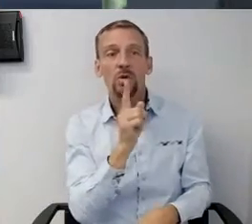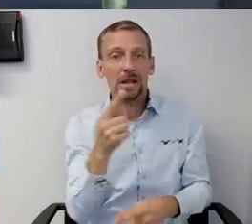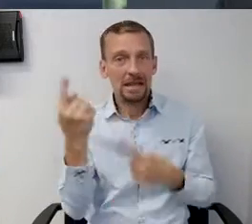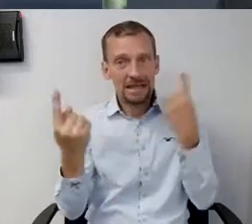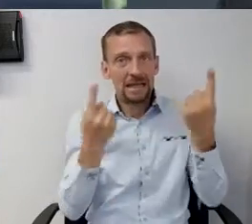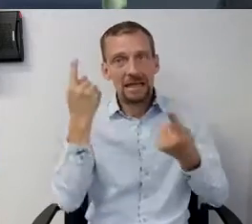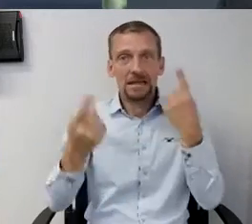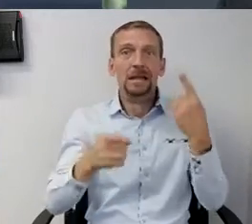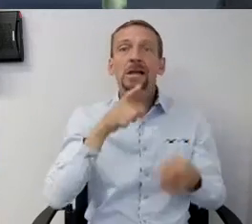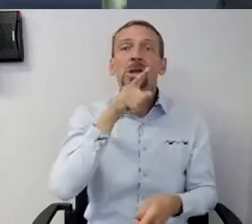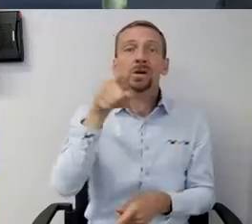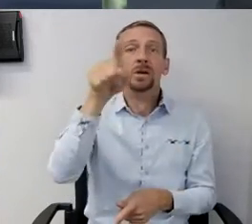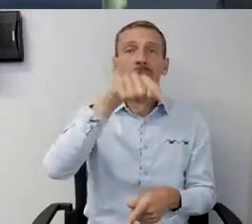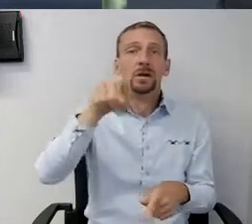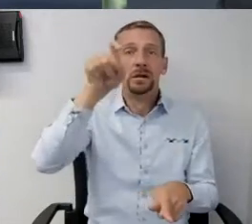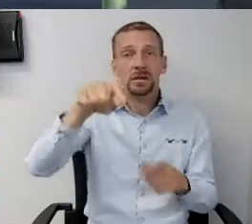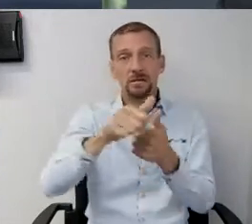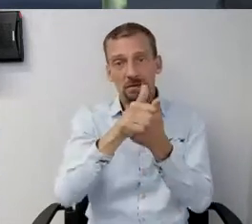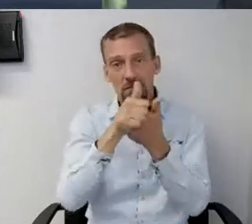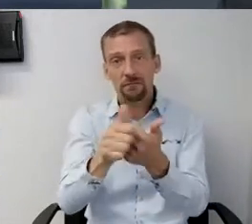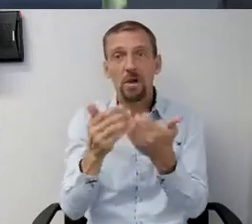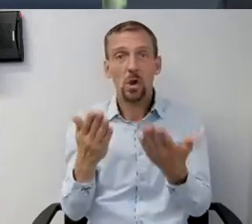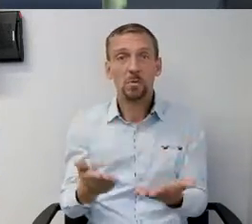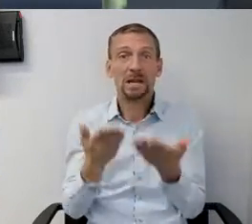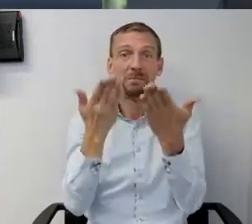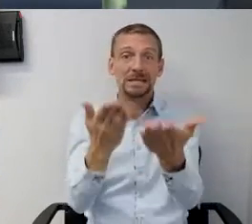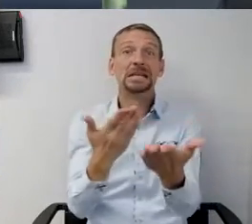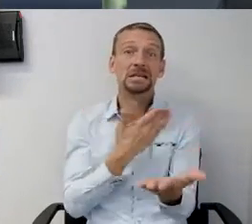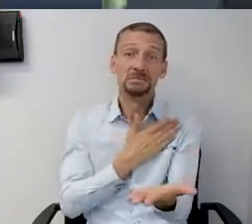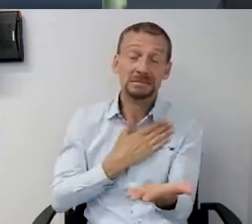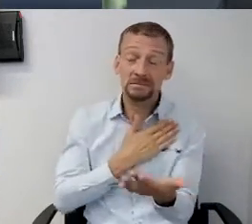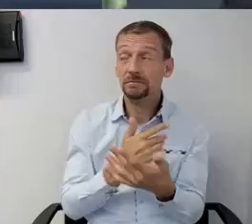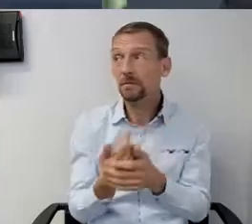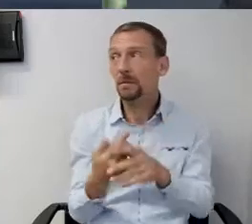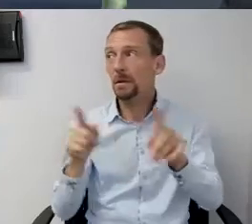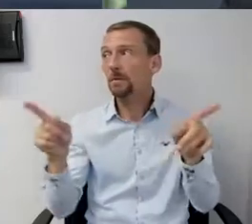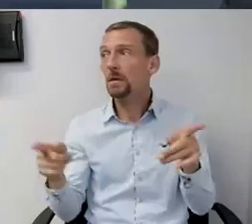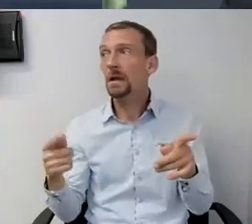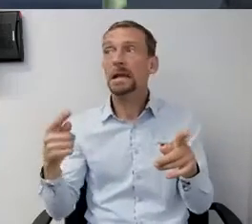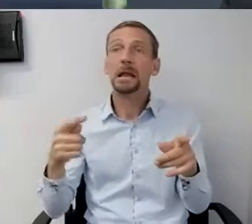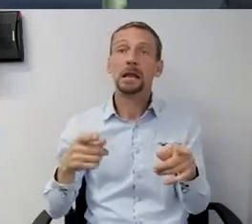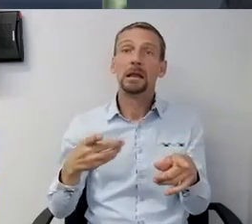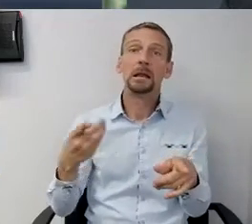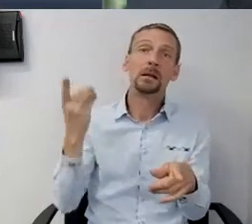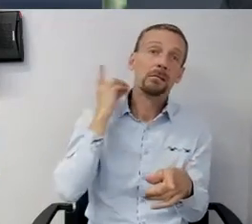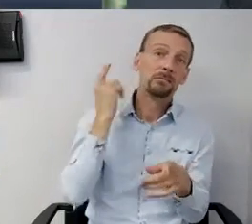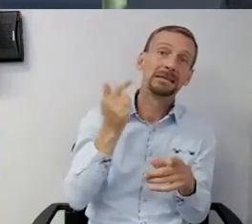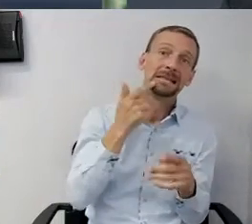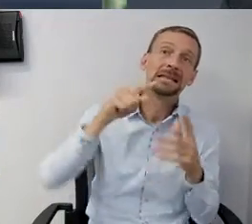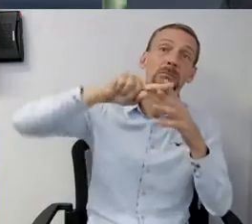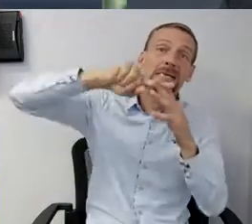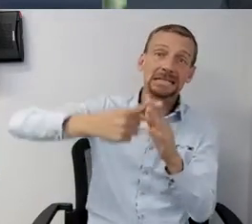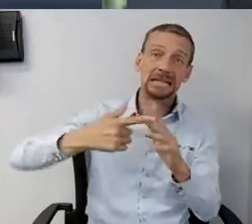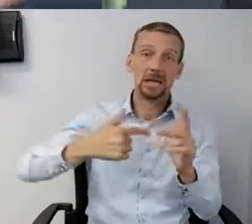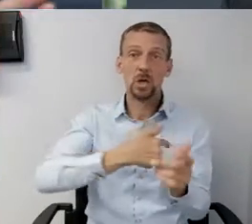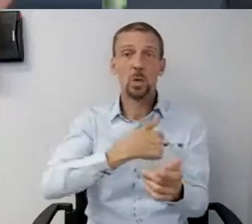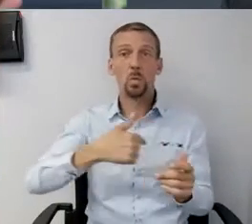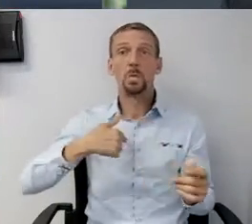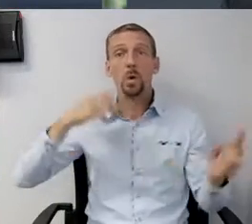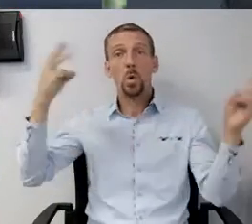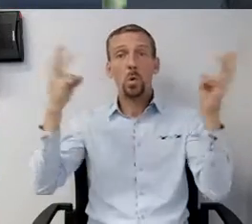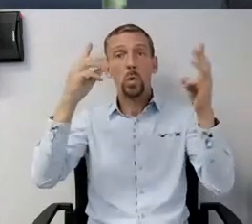again, we need to follow the recommendations. really since the beginning, we've worried about our younger